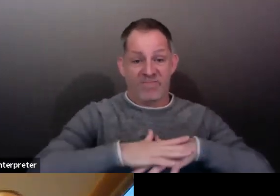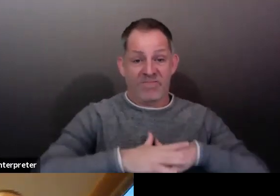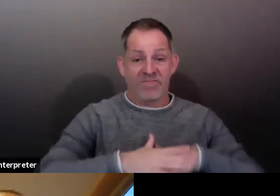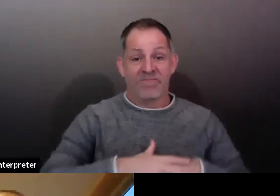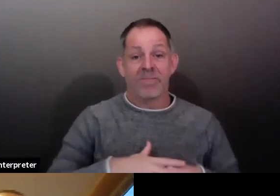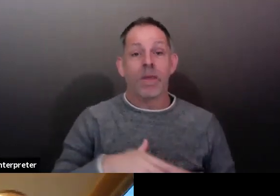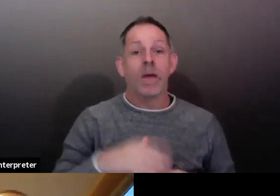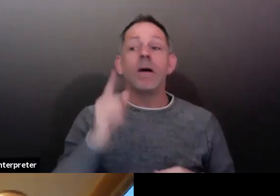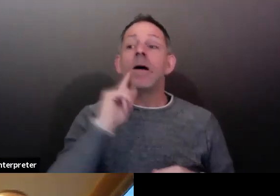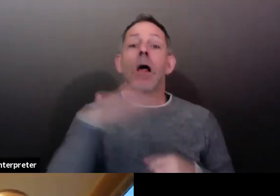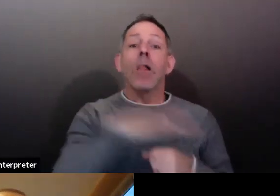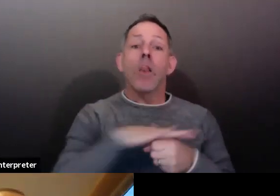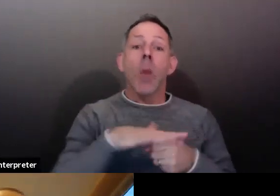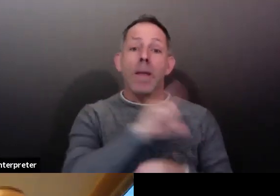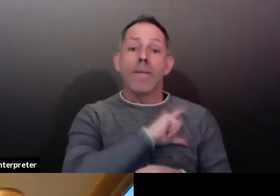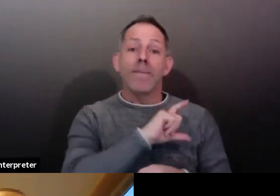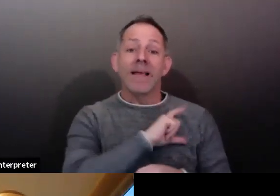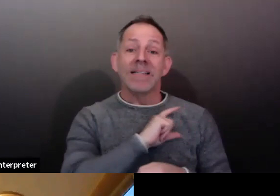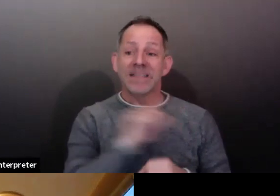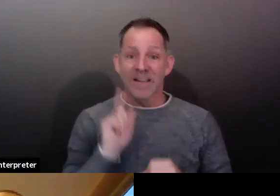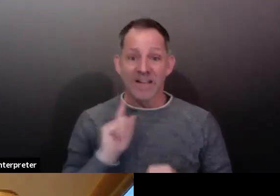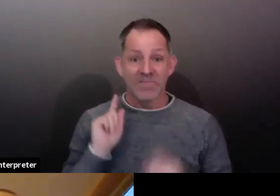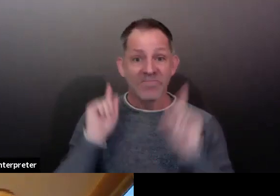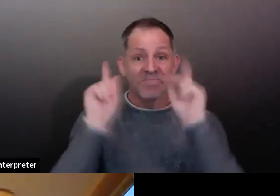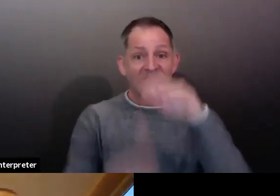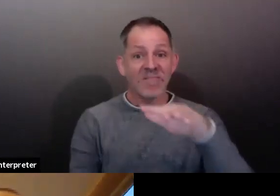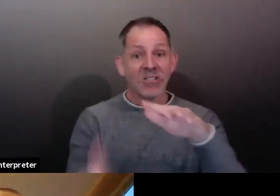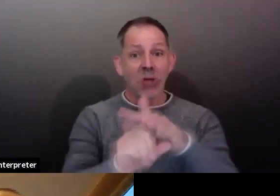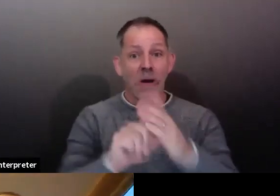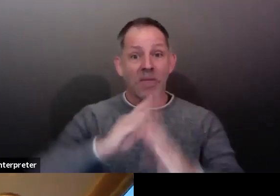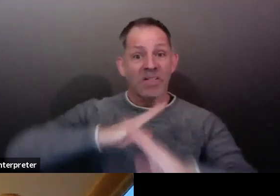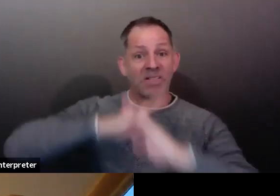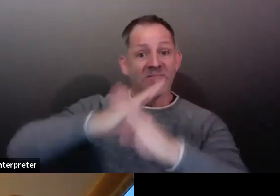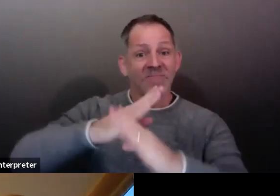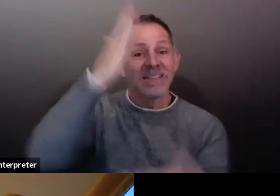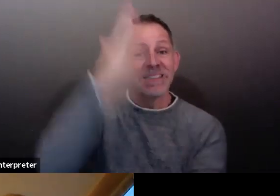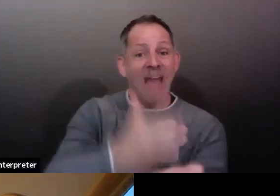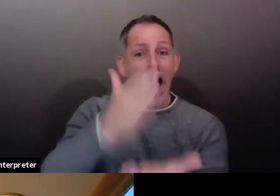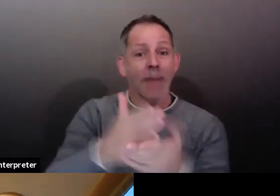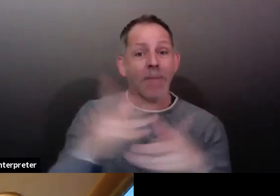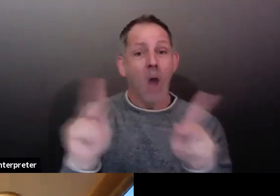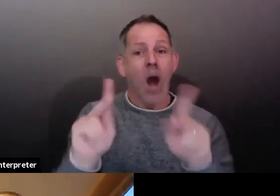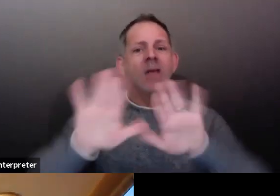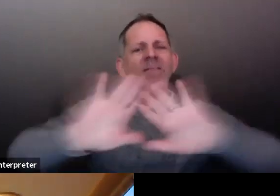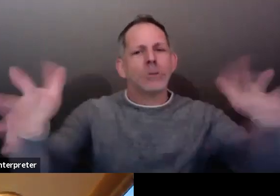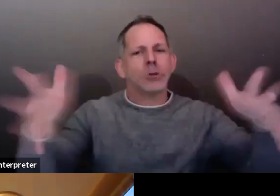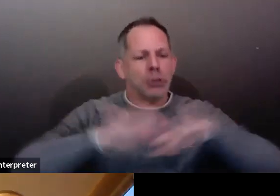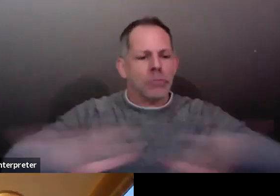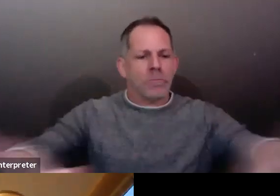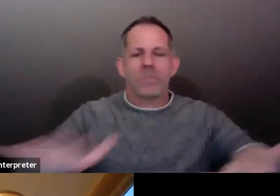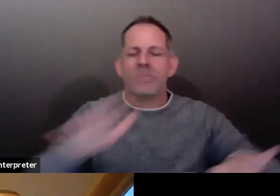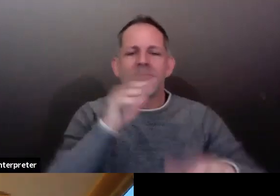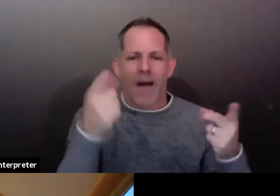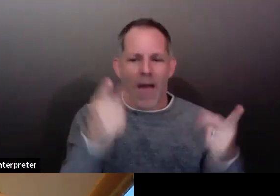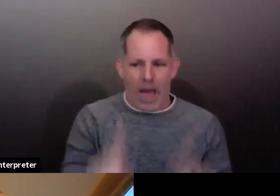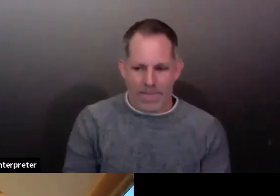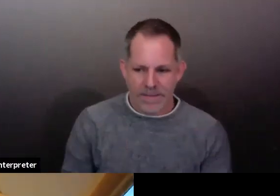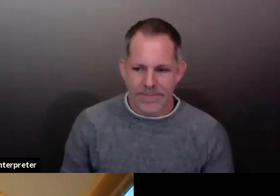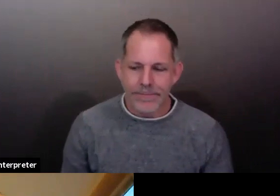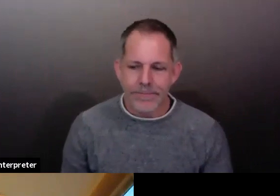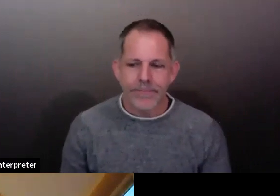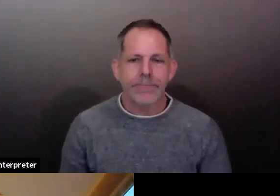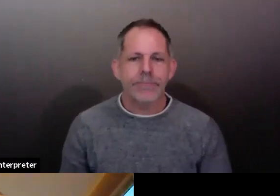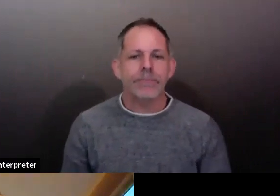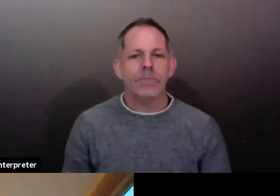over the weekend. I have no more further information about that, but we'll certainly be watching.